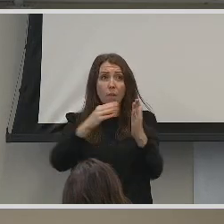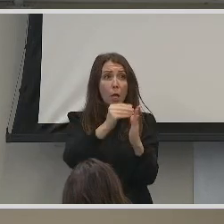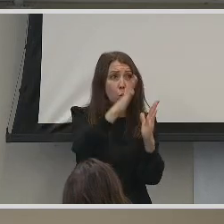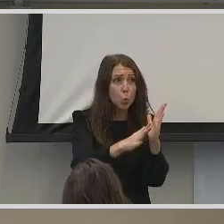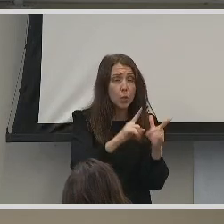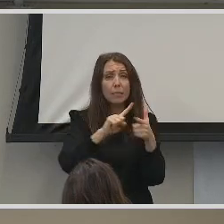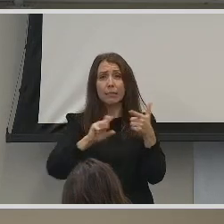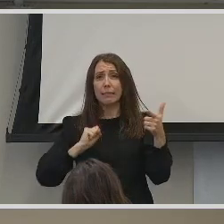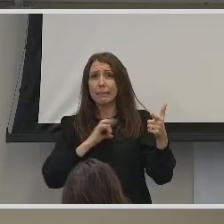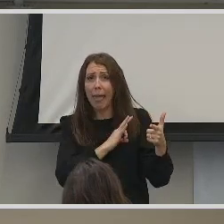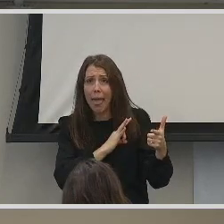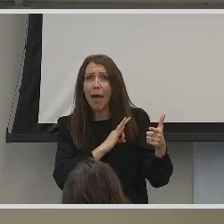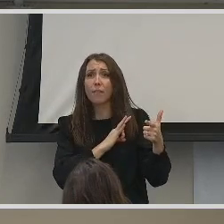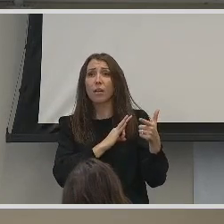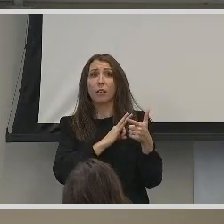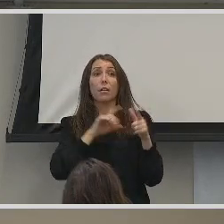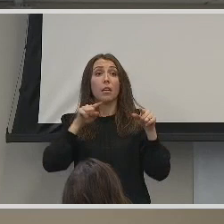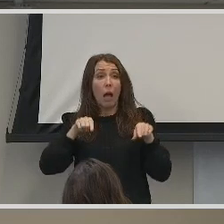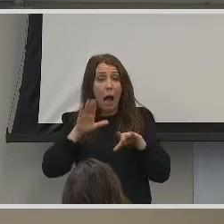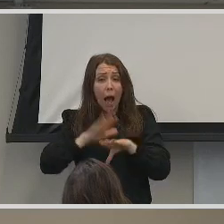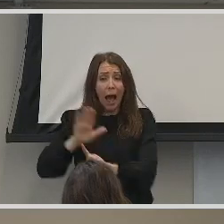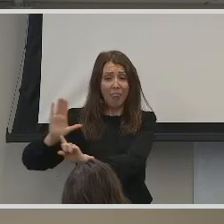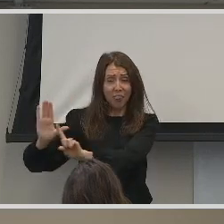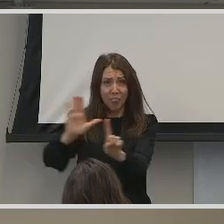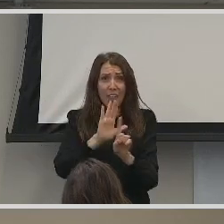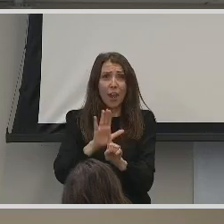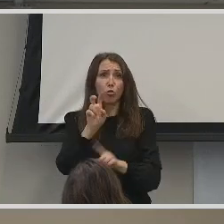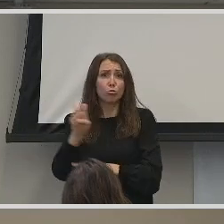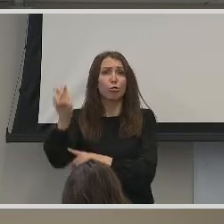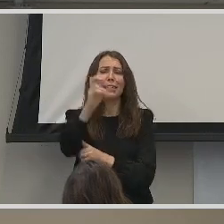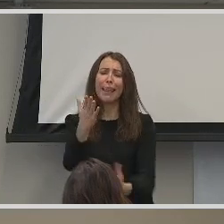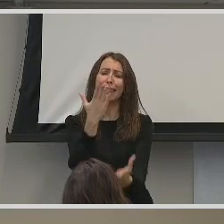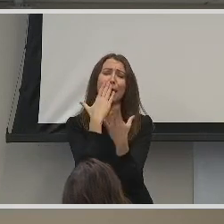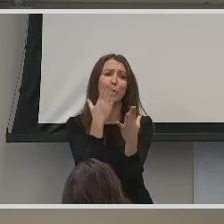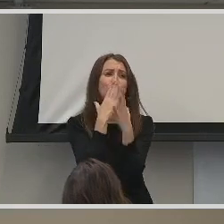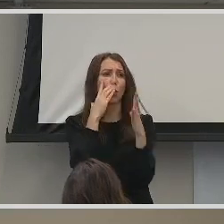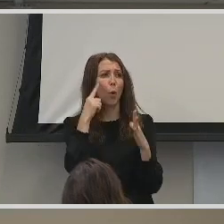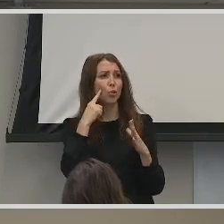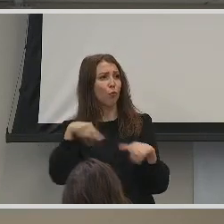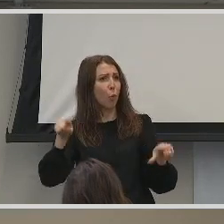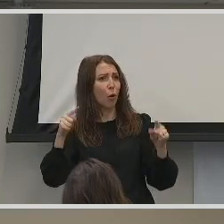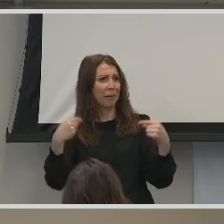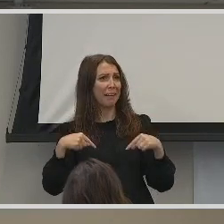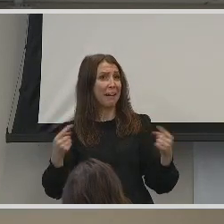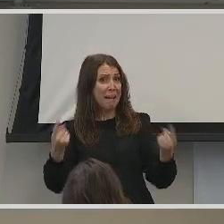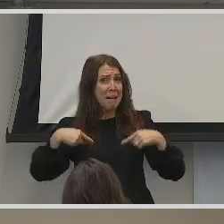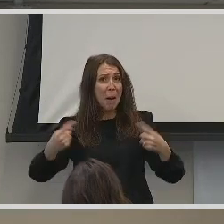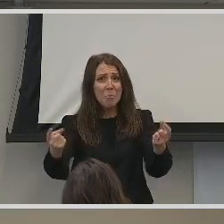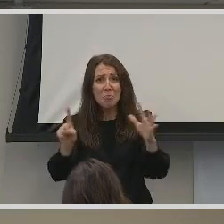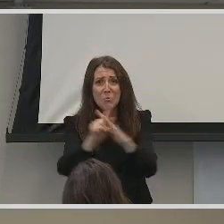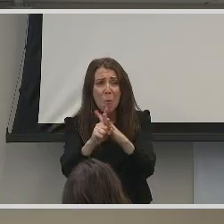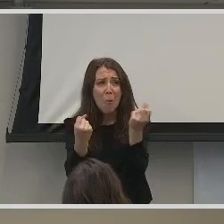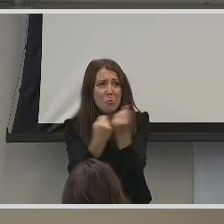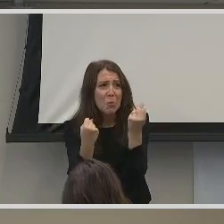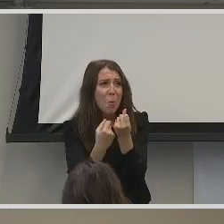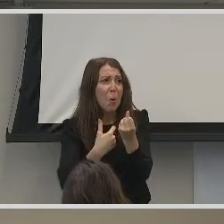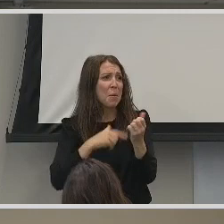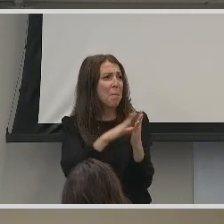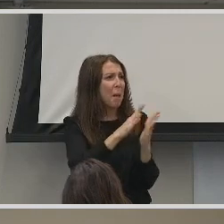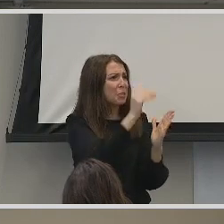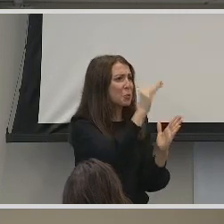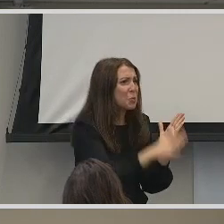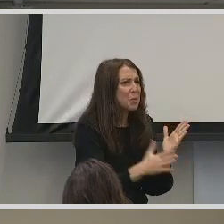they involve in their academic journeys. Thank you so much for having me. Thank you for those of you that came to support me. To my students,